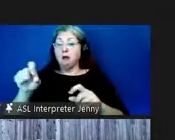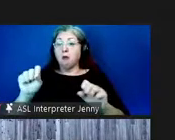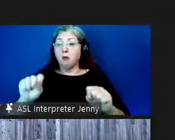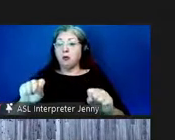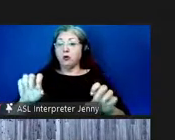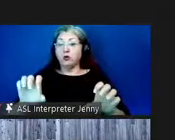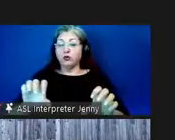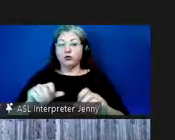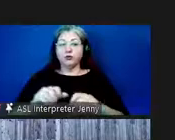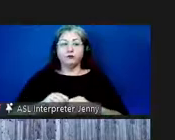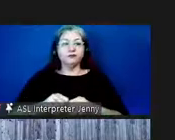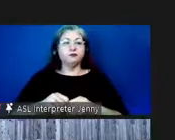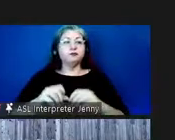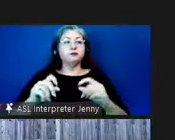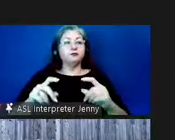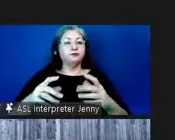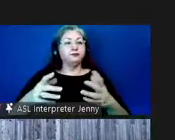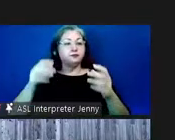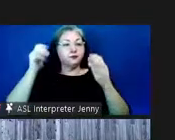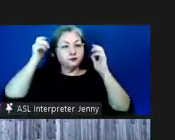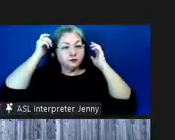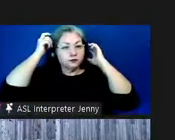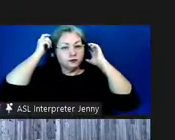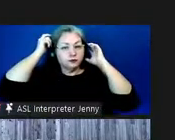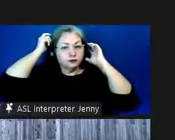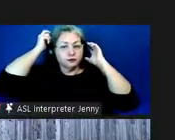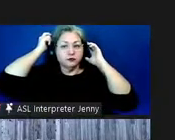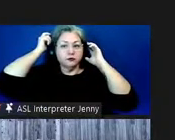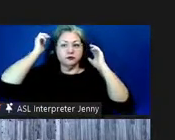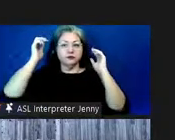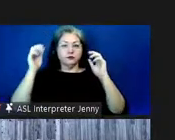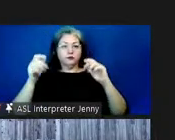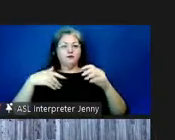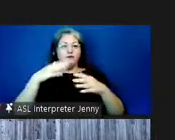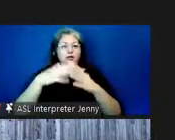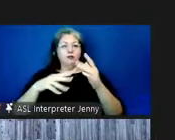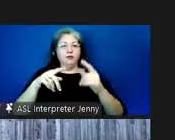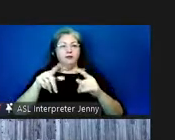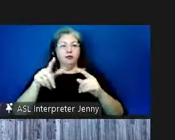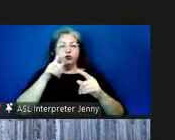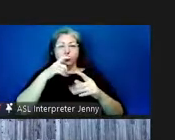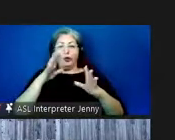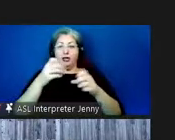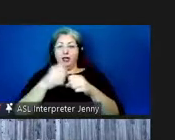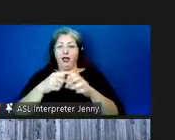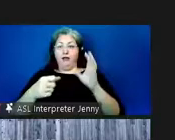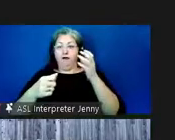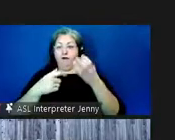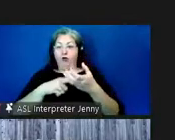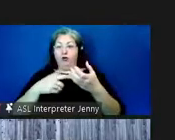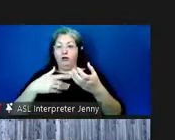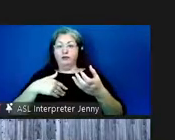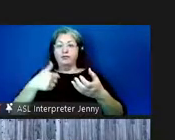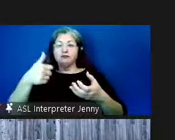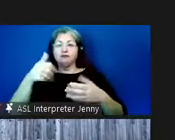okay so is is there at least a few people out there who have got it on their phone if you put like a thumbs up in the chat and